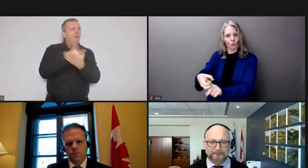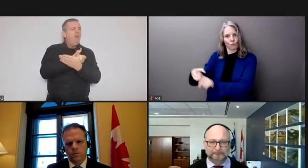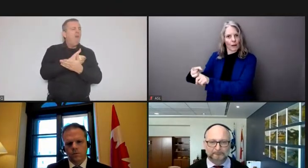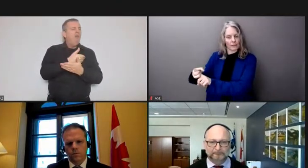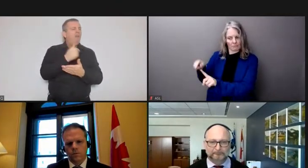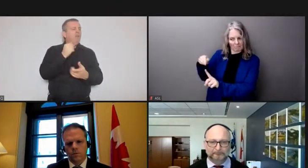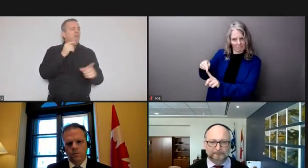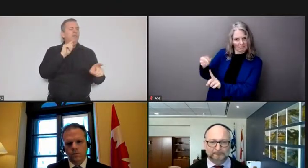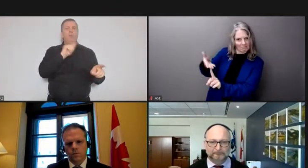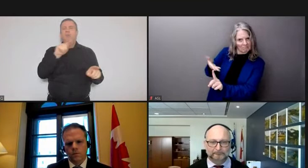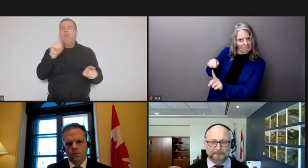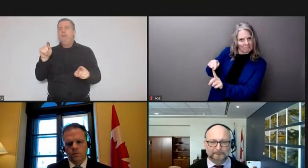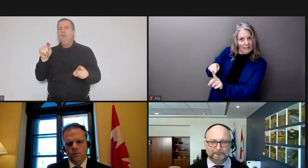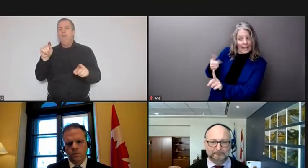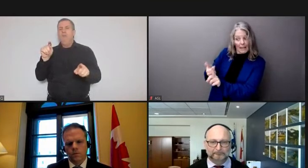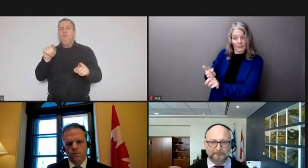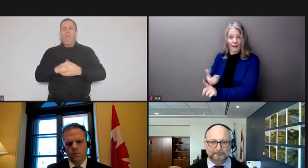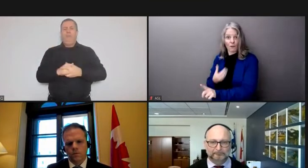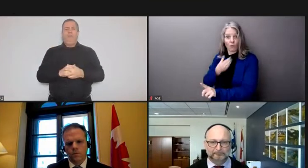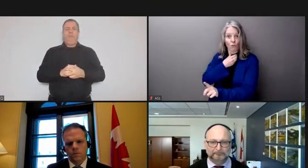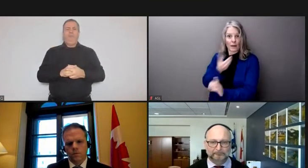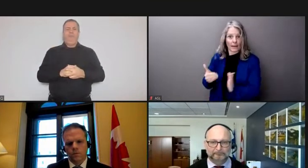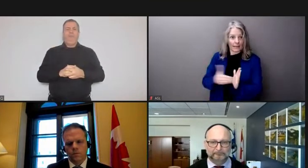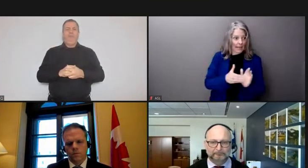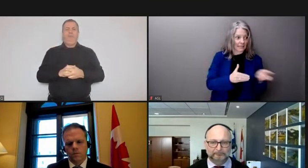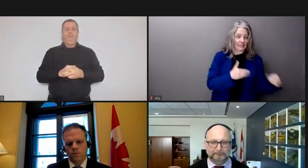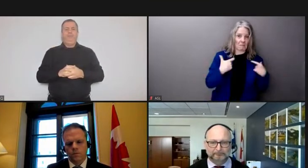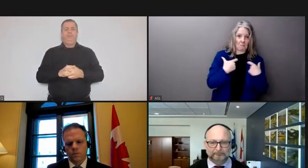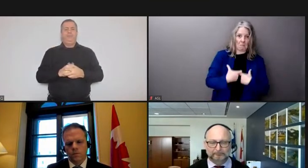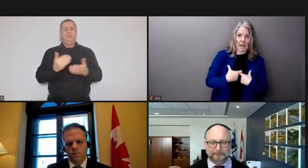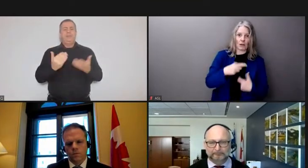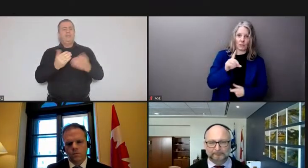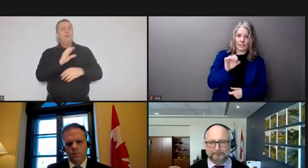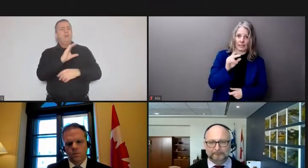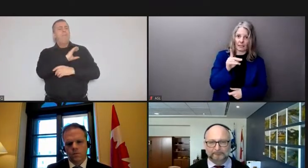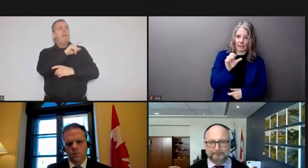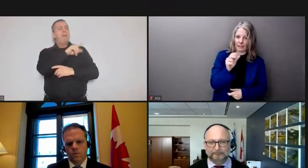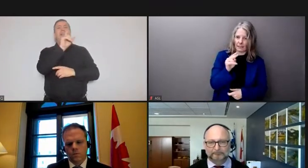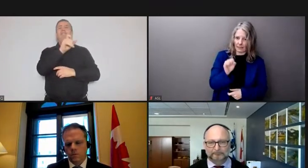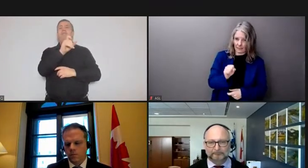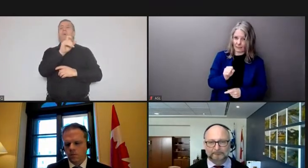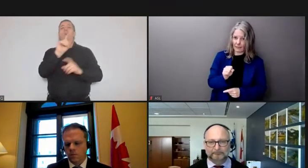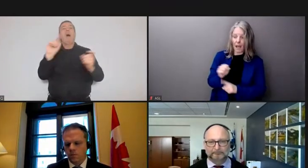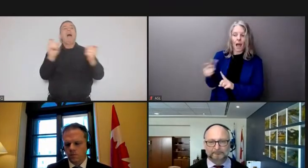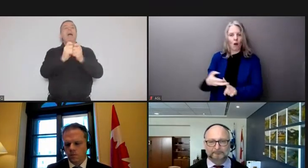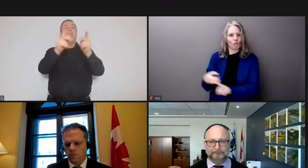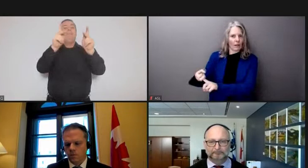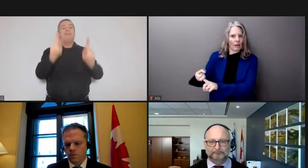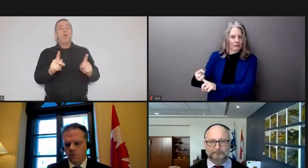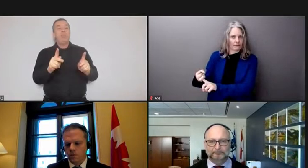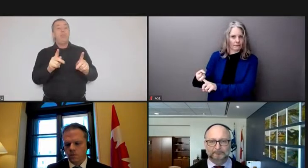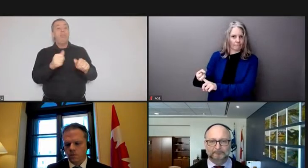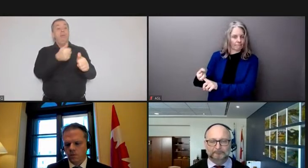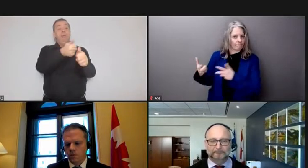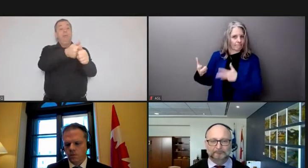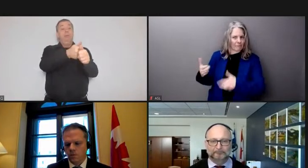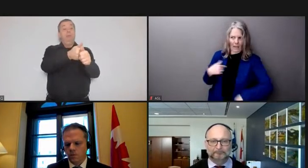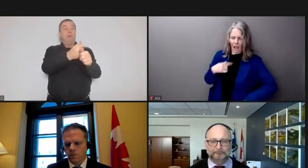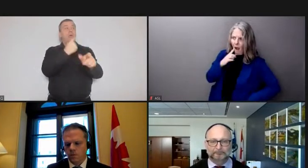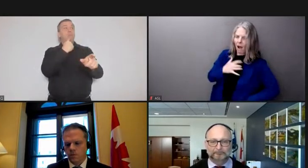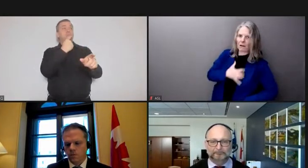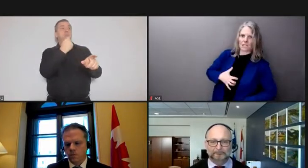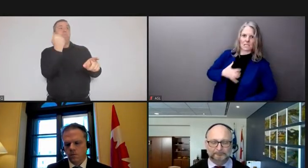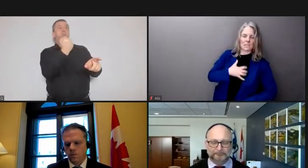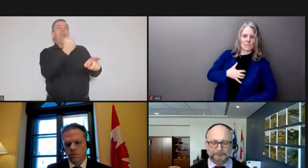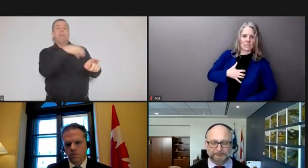specifically threatened mayor mayor dilkins and it goes without saying that these kinds of examples